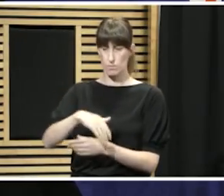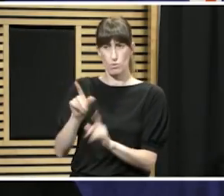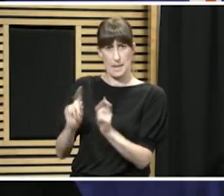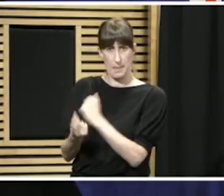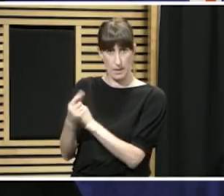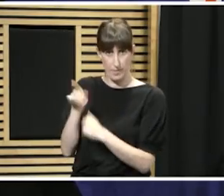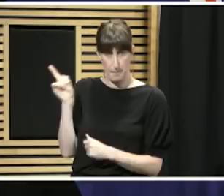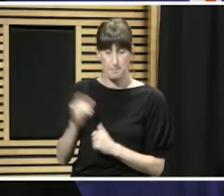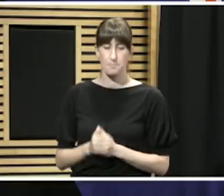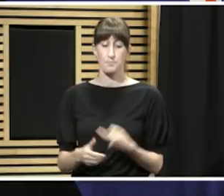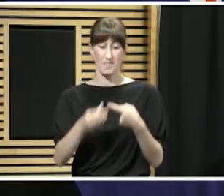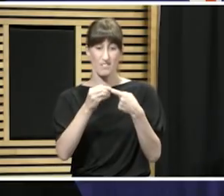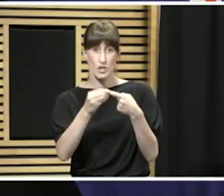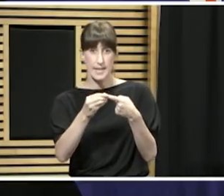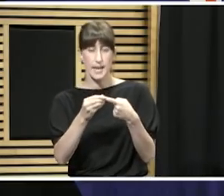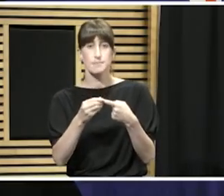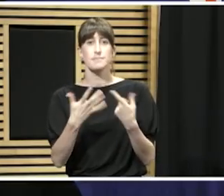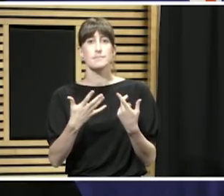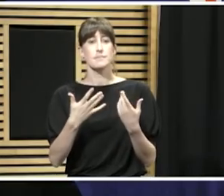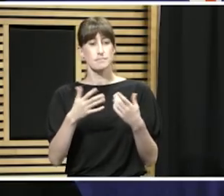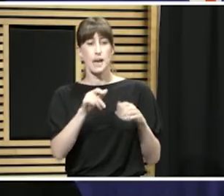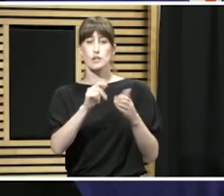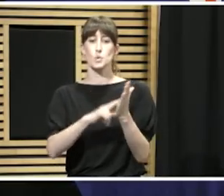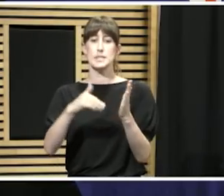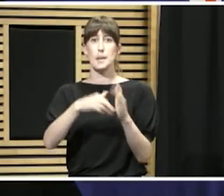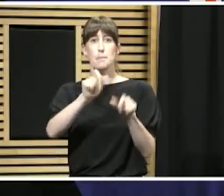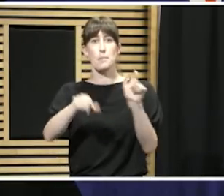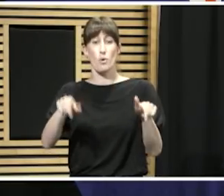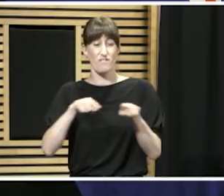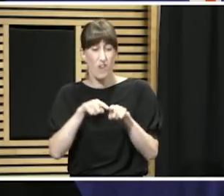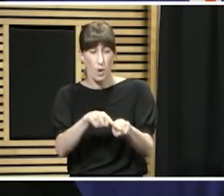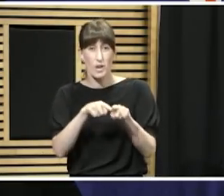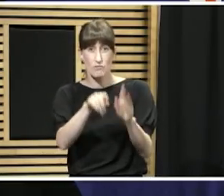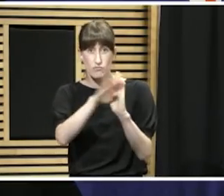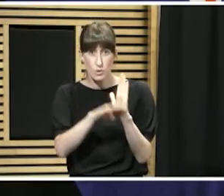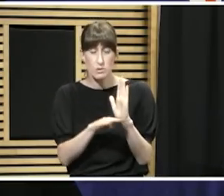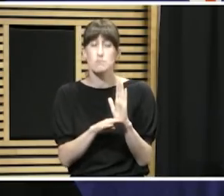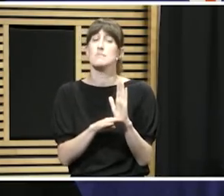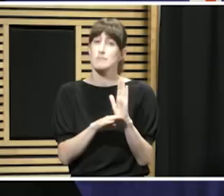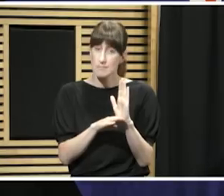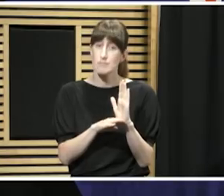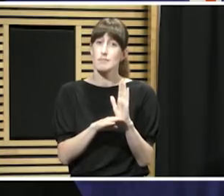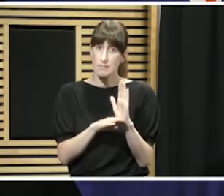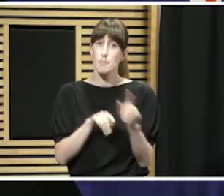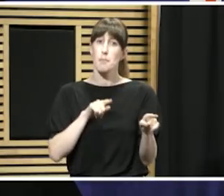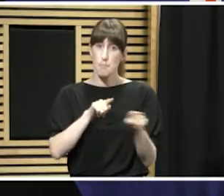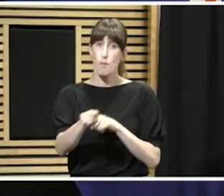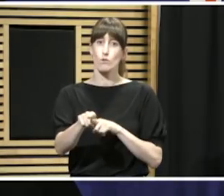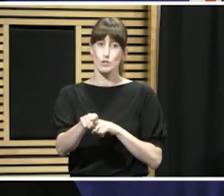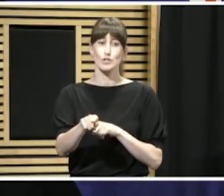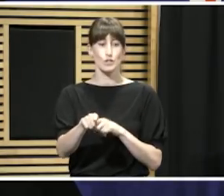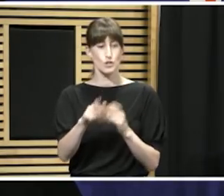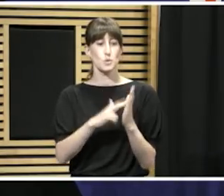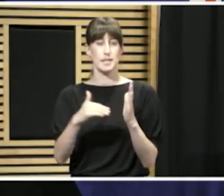of how New Zealanders are complying with us, the vast majority of Kiwis, of people inside New Zealand,